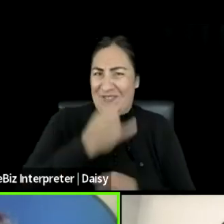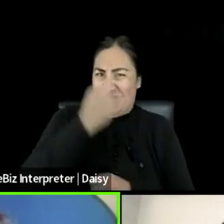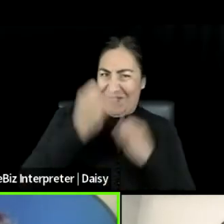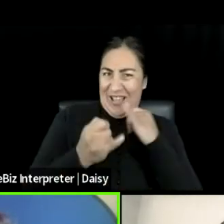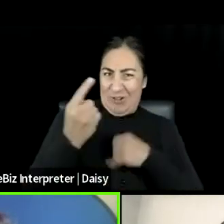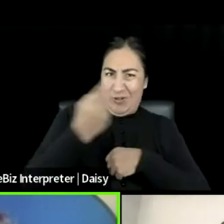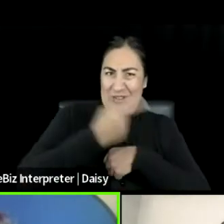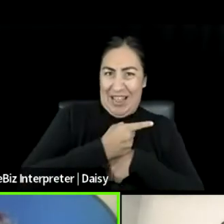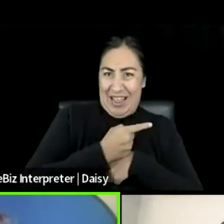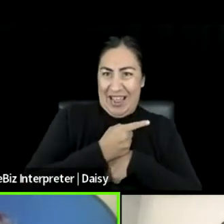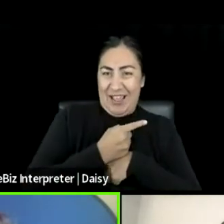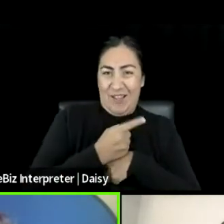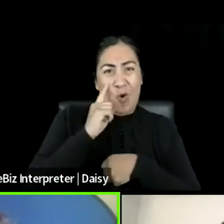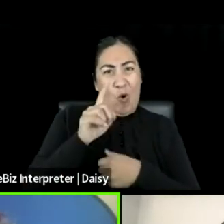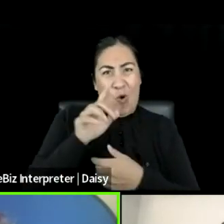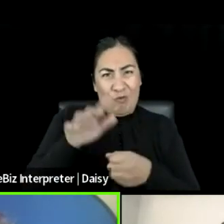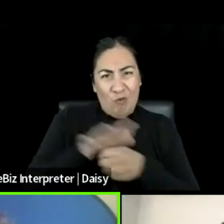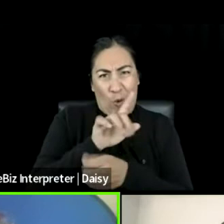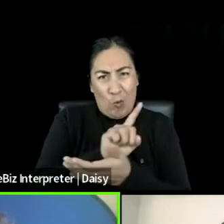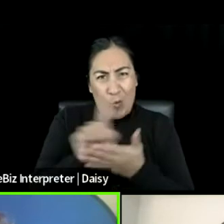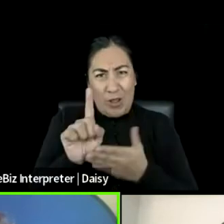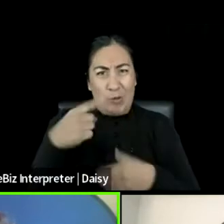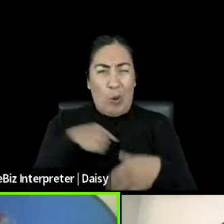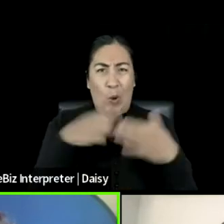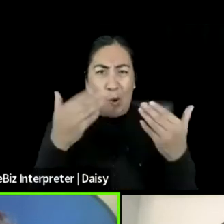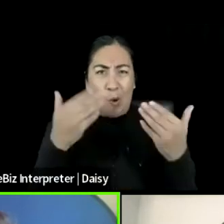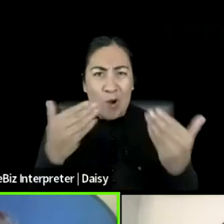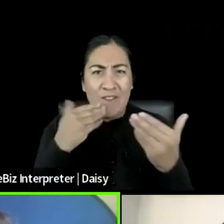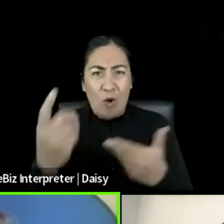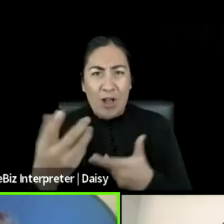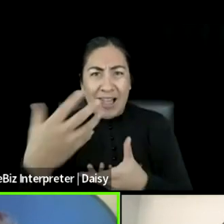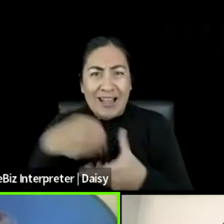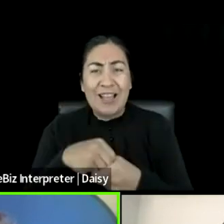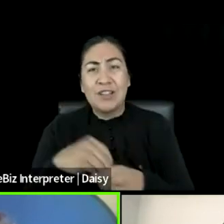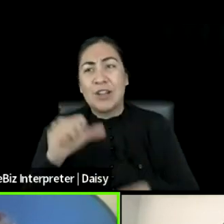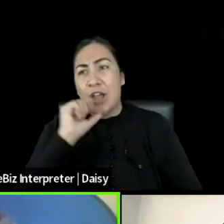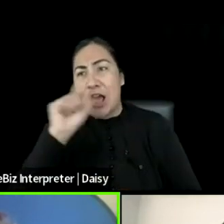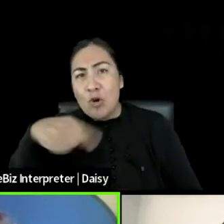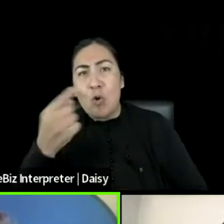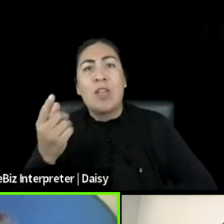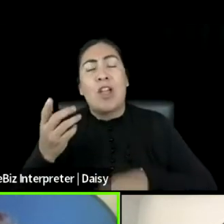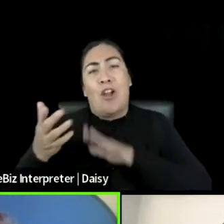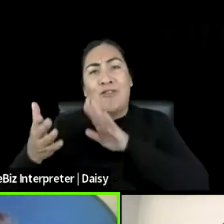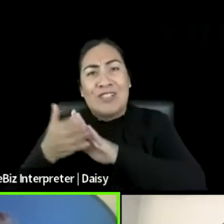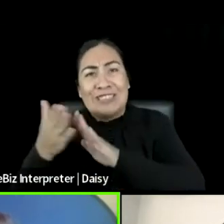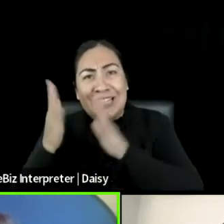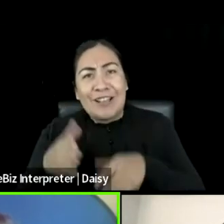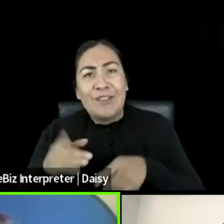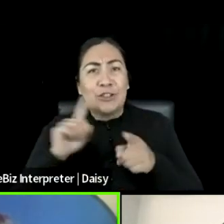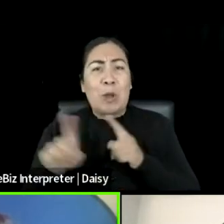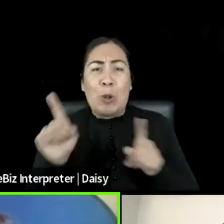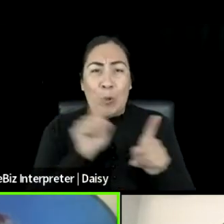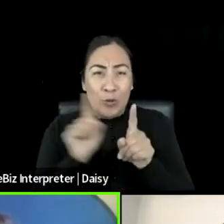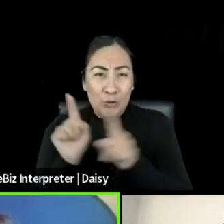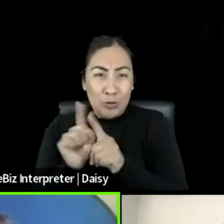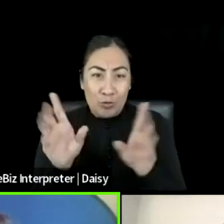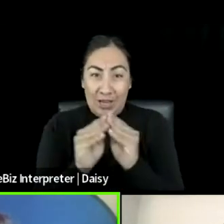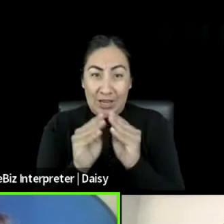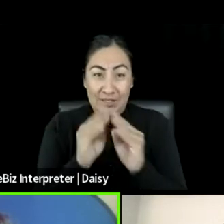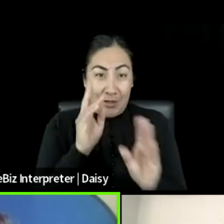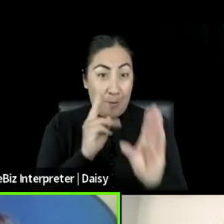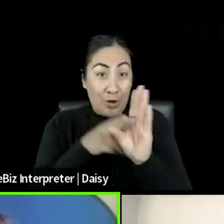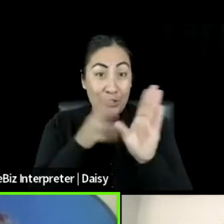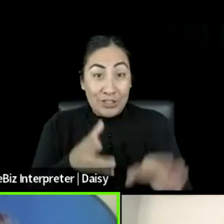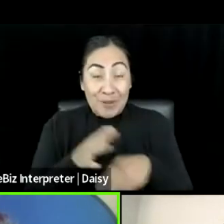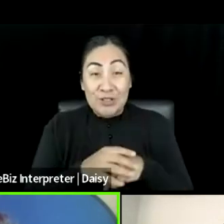We're so grateful for the engagement of our, not only our facilitators, but our session participants, those of you who